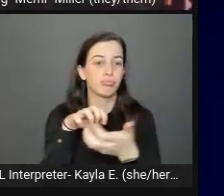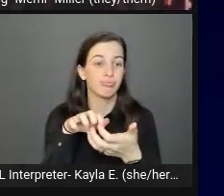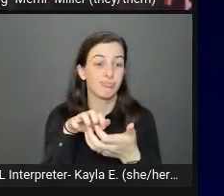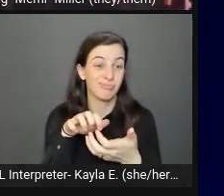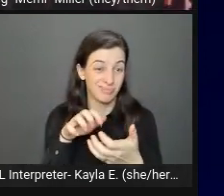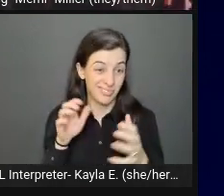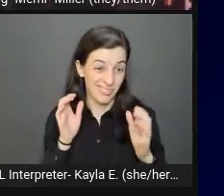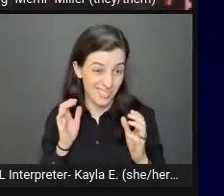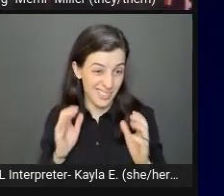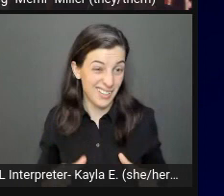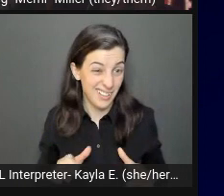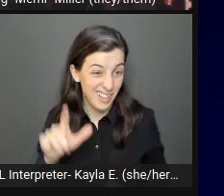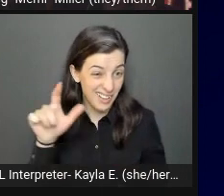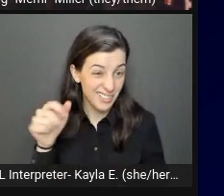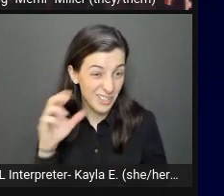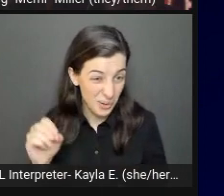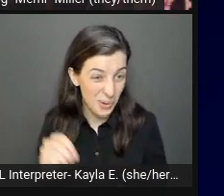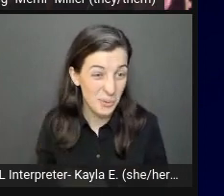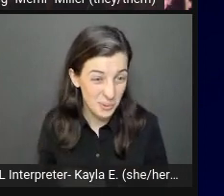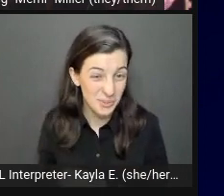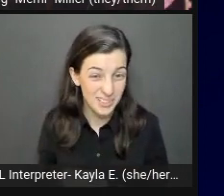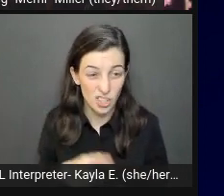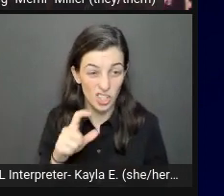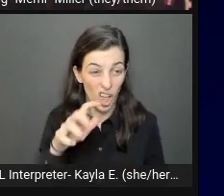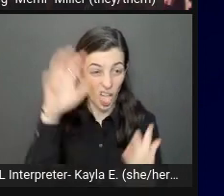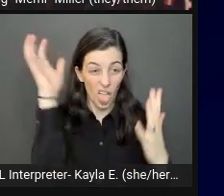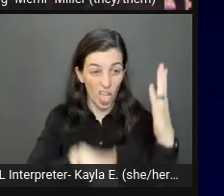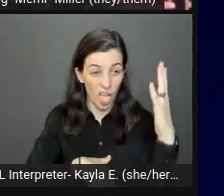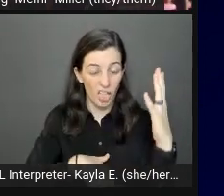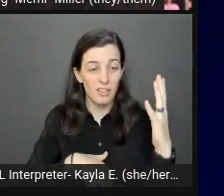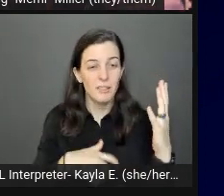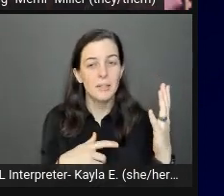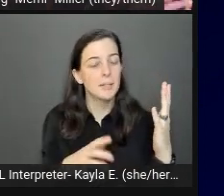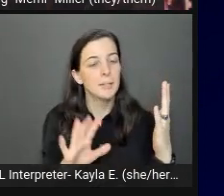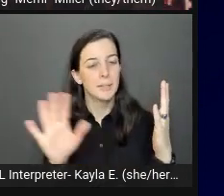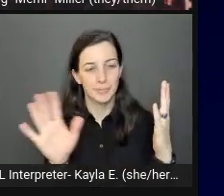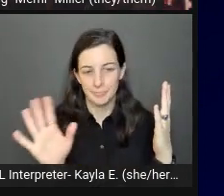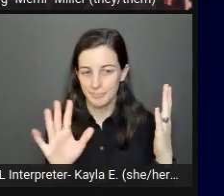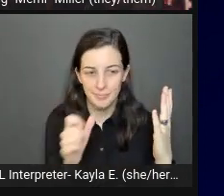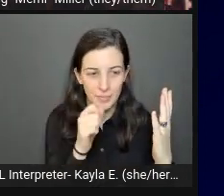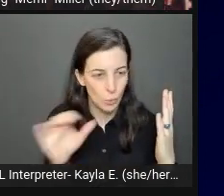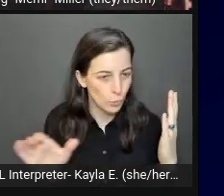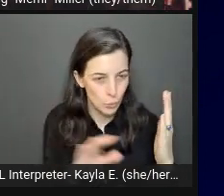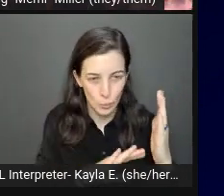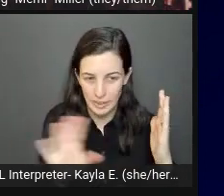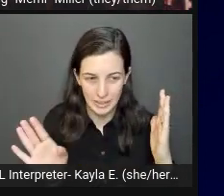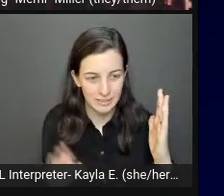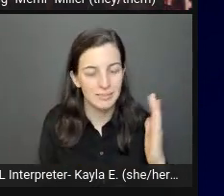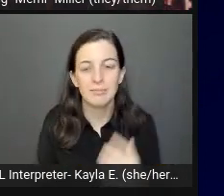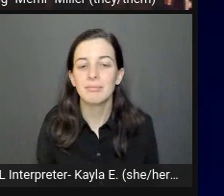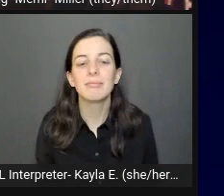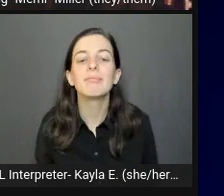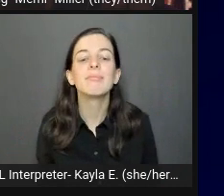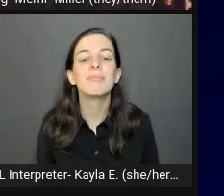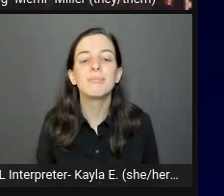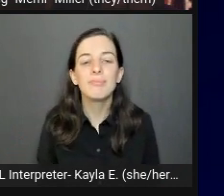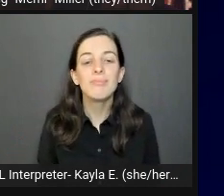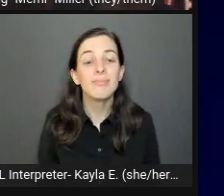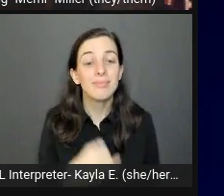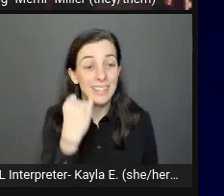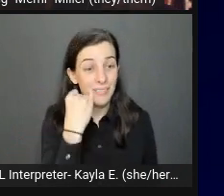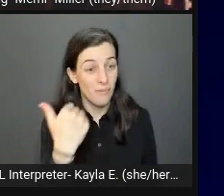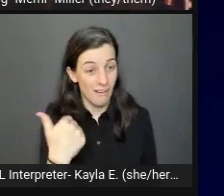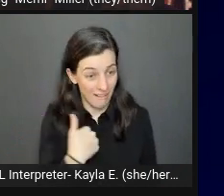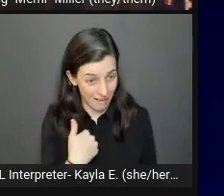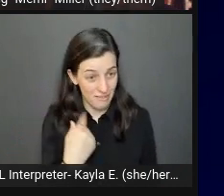I've seen that don't do that it should if you're if you're if you're you have a logo in your main menu,